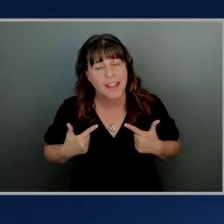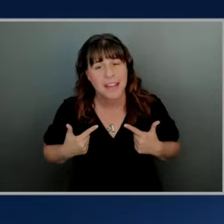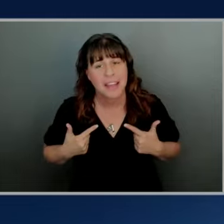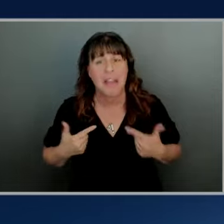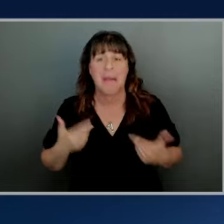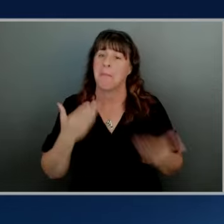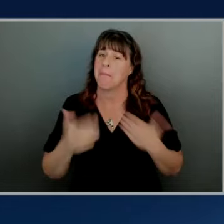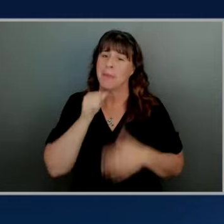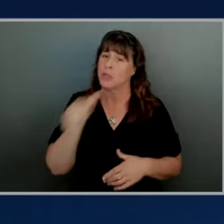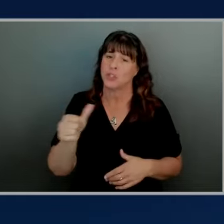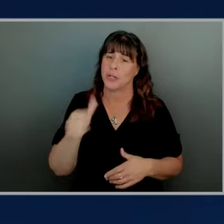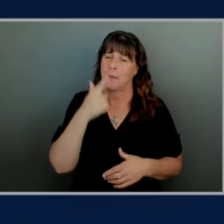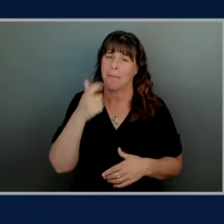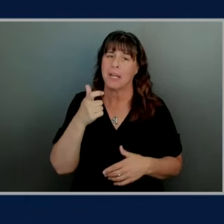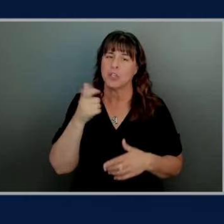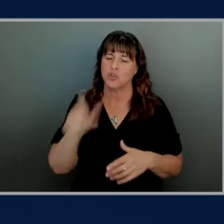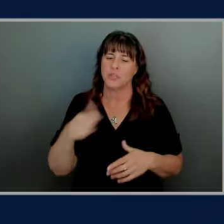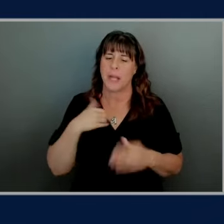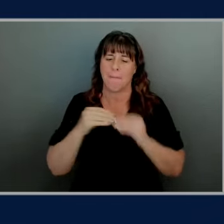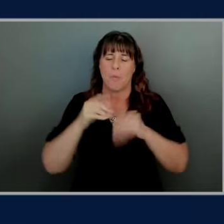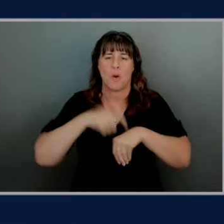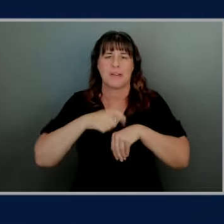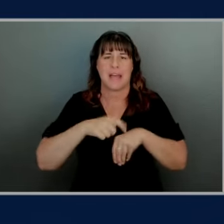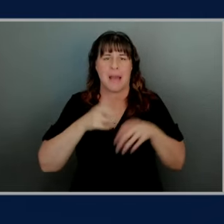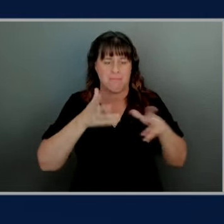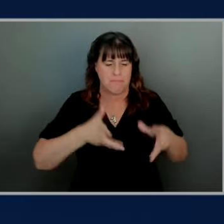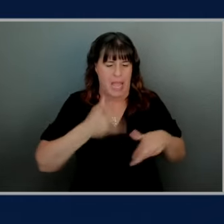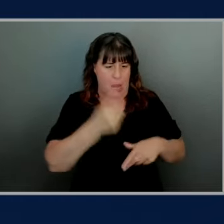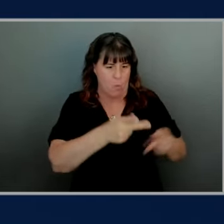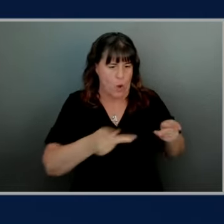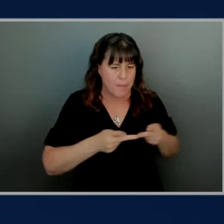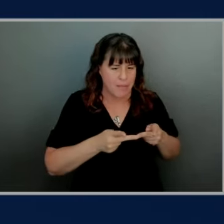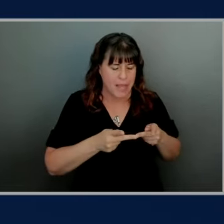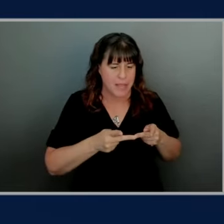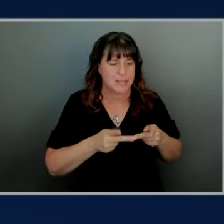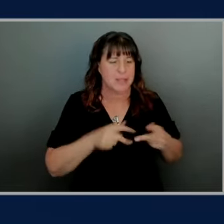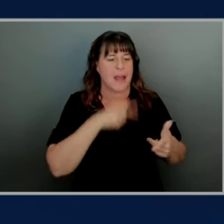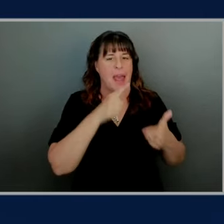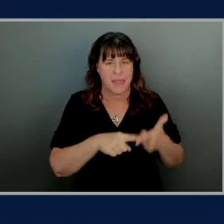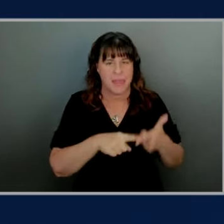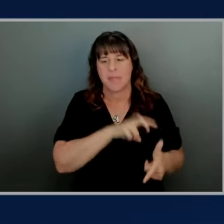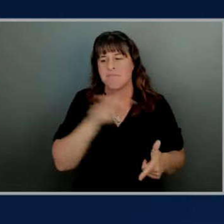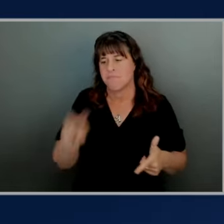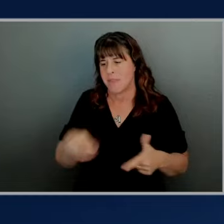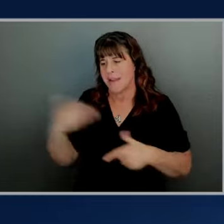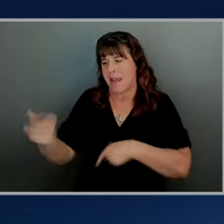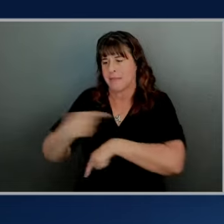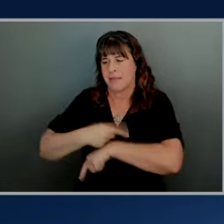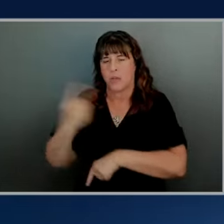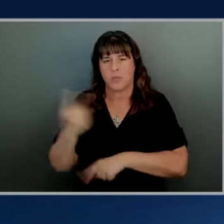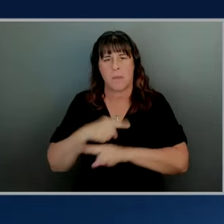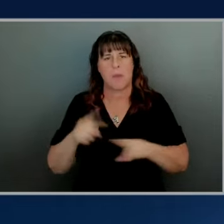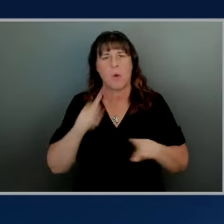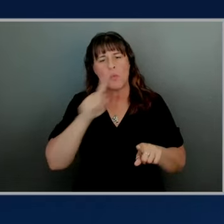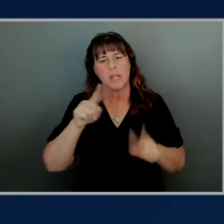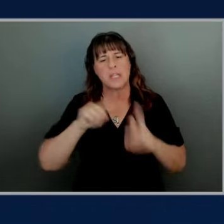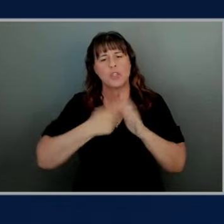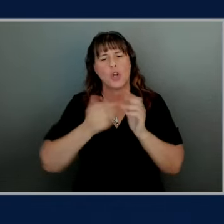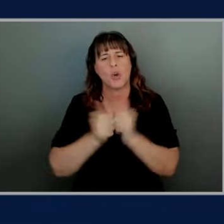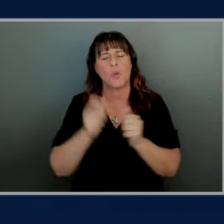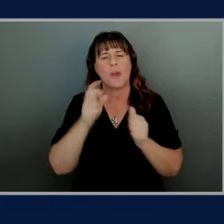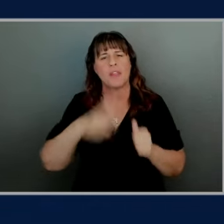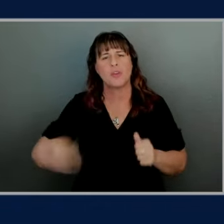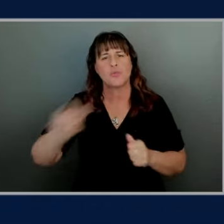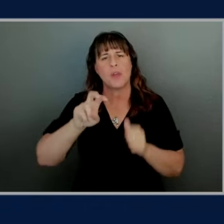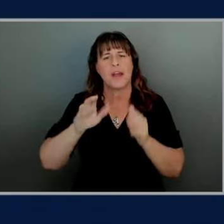you shouldn't because you spend a little bit more time in one place or another so you know we started really with that travel guidebook and then I brought a couple